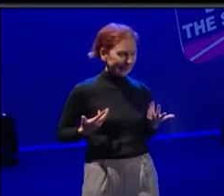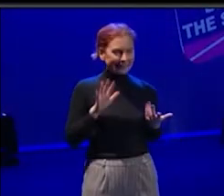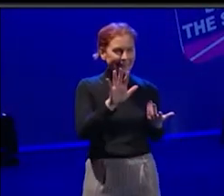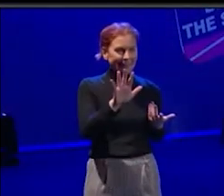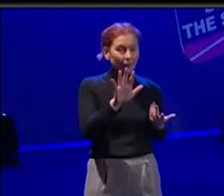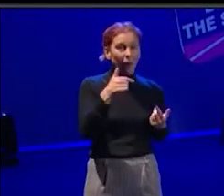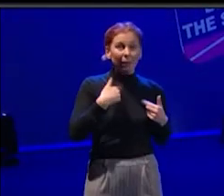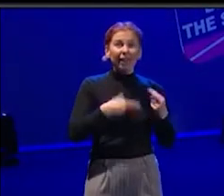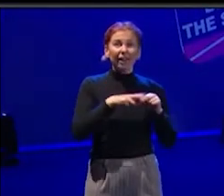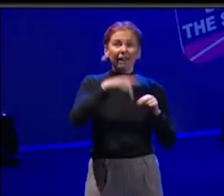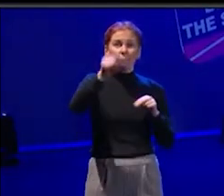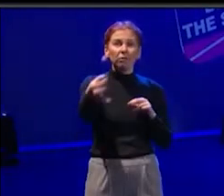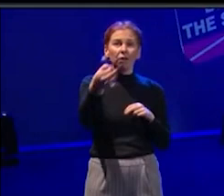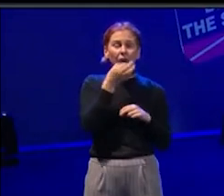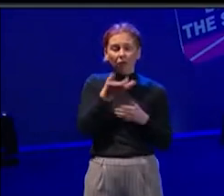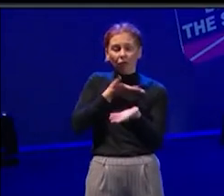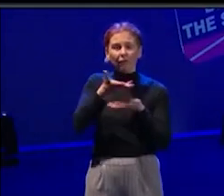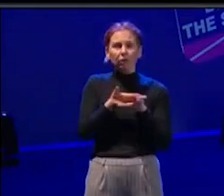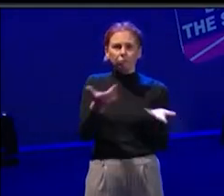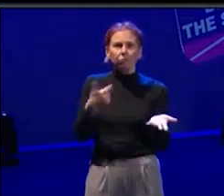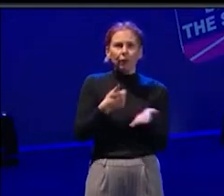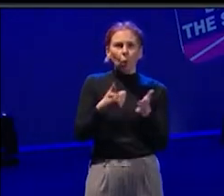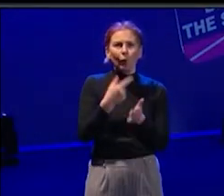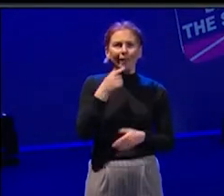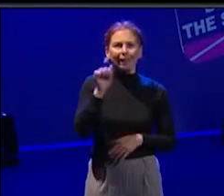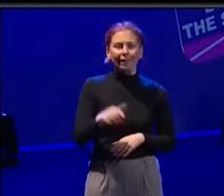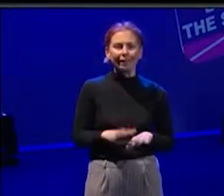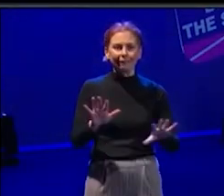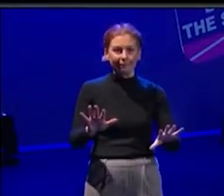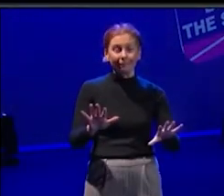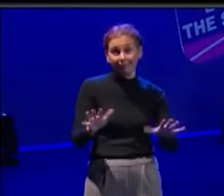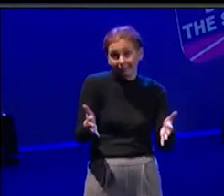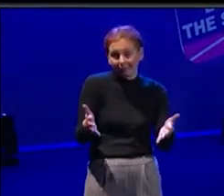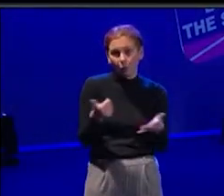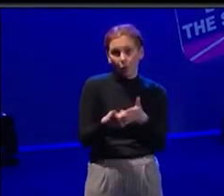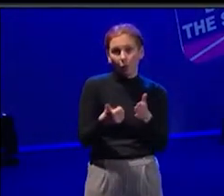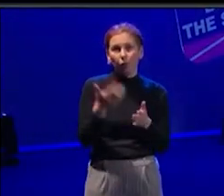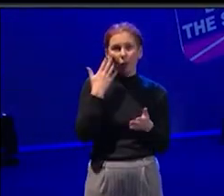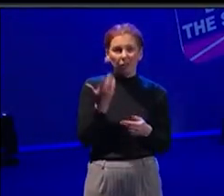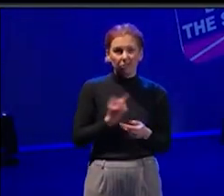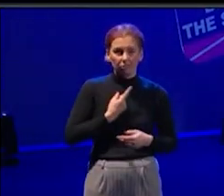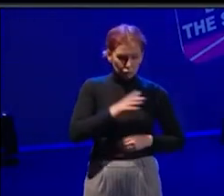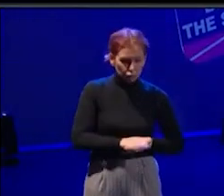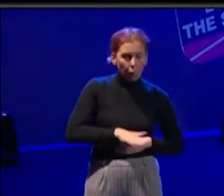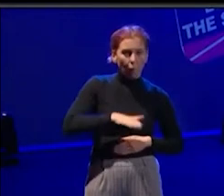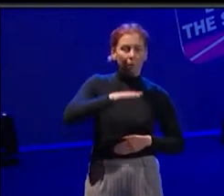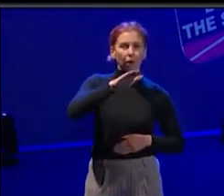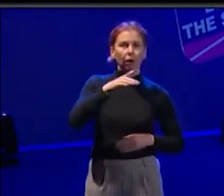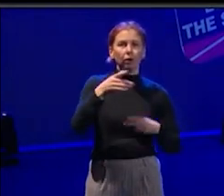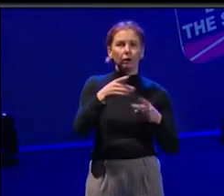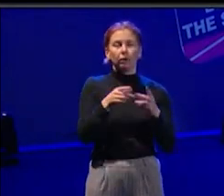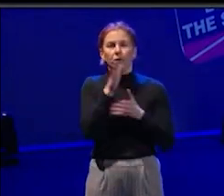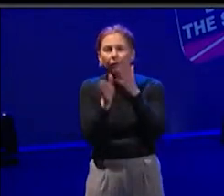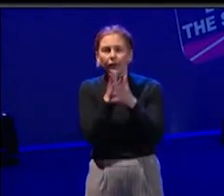growing up in this industry, and when I was, like, reaching out to certain, like, participation departments,